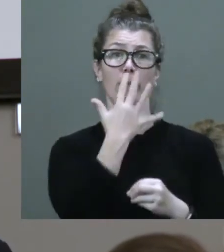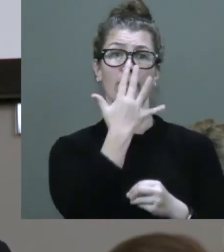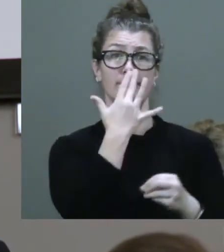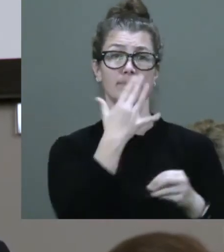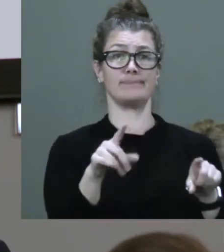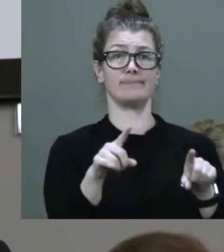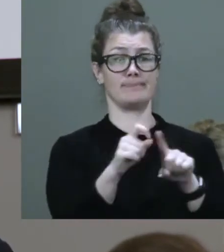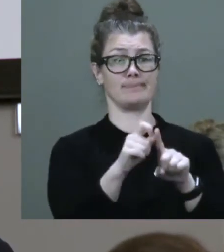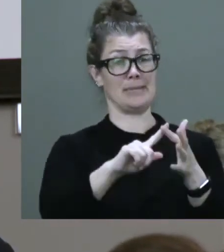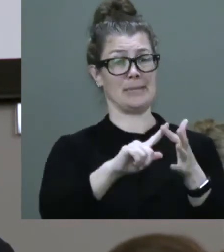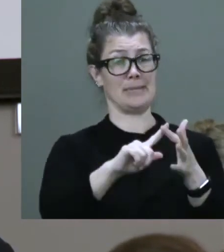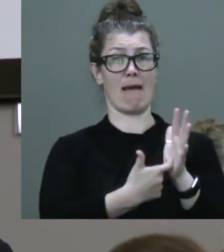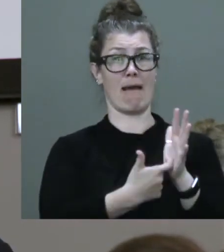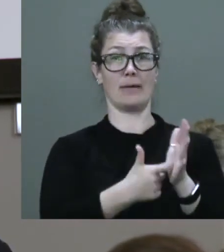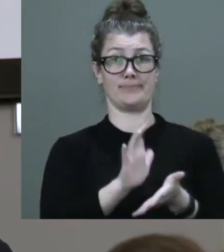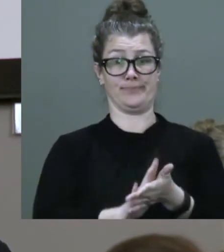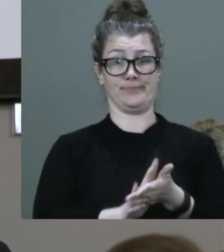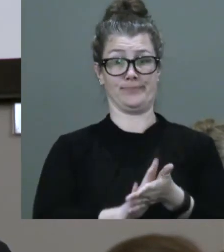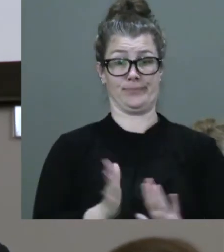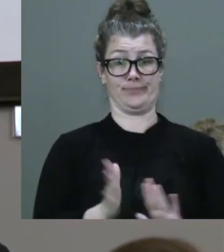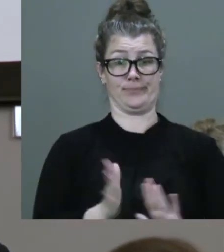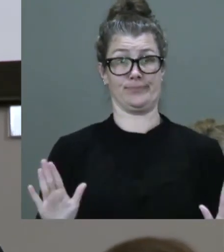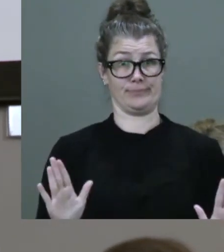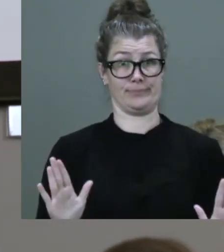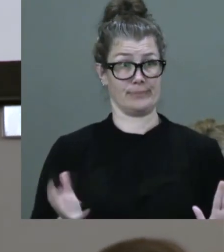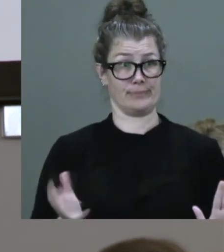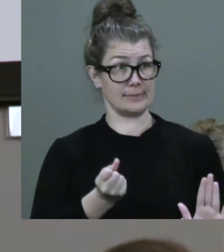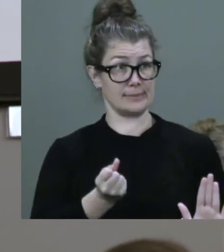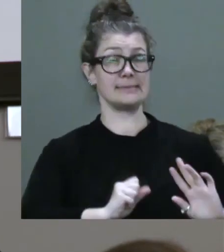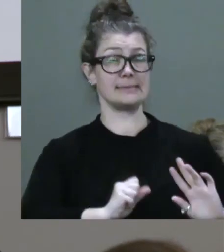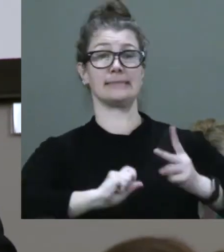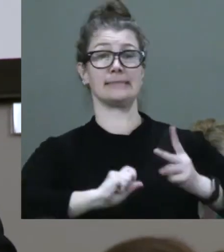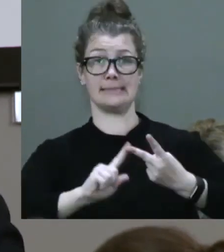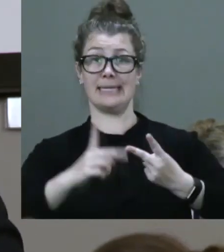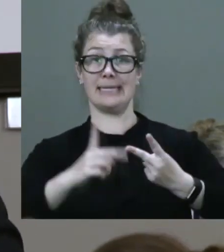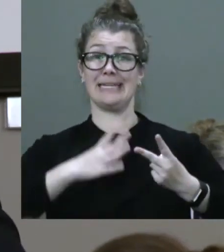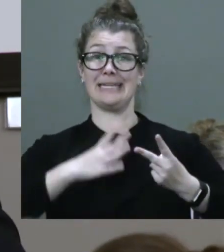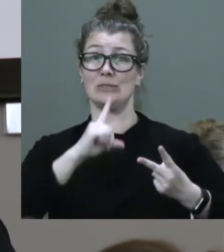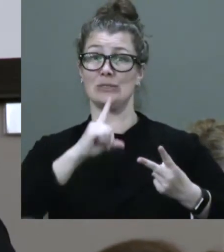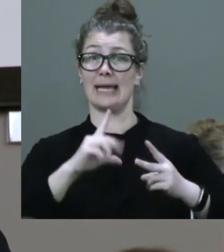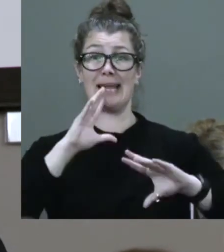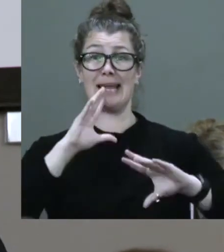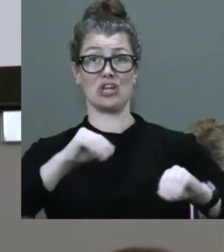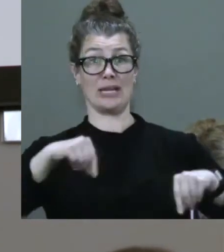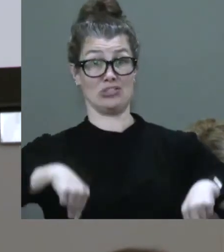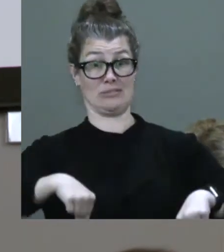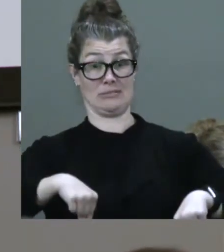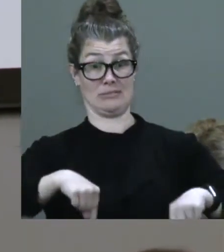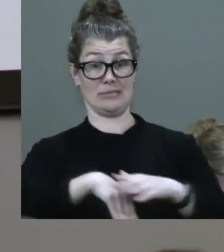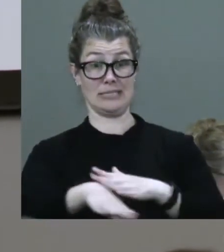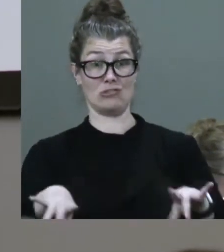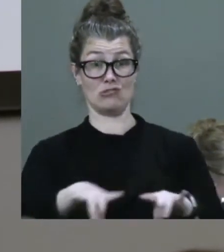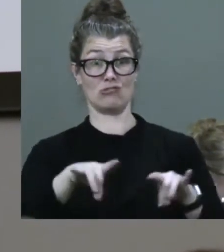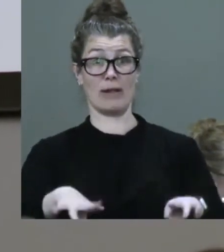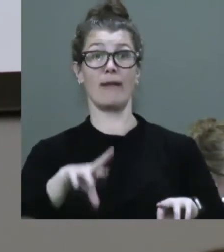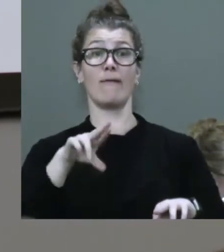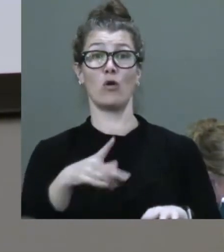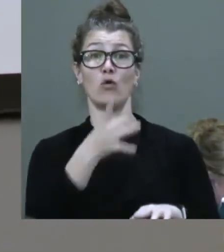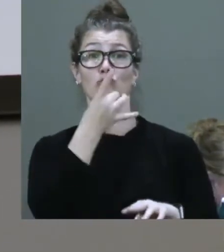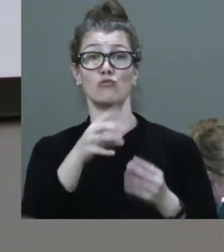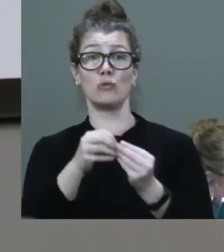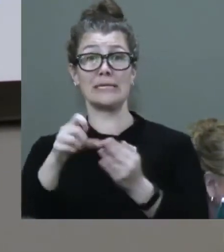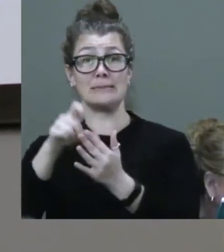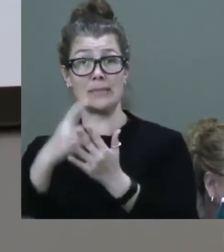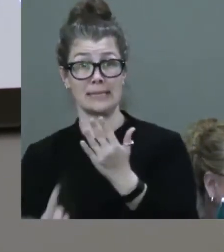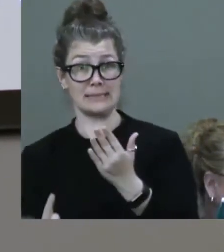End of story. Secondly, we need to assert that education in this country for disabled kids or otherwise